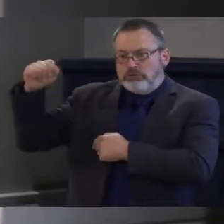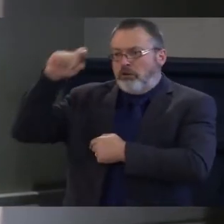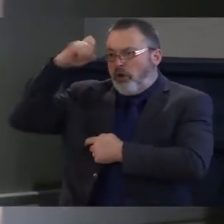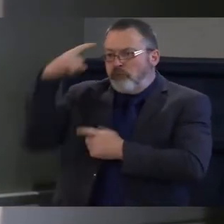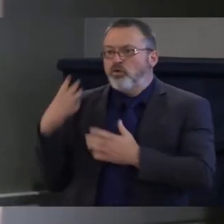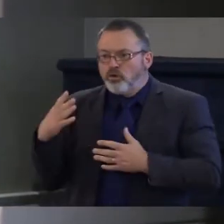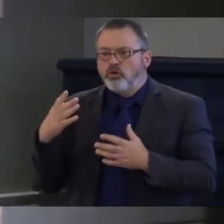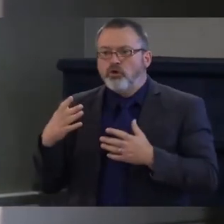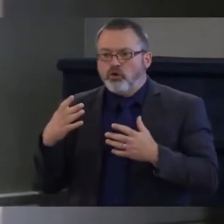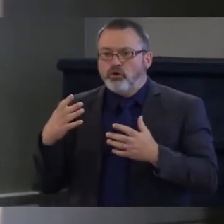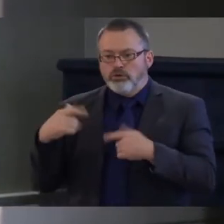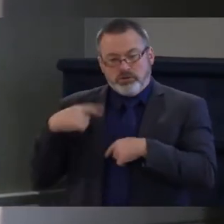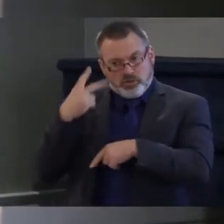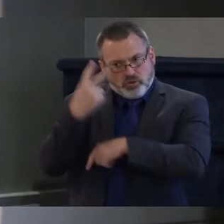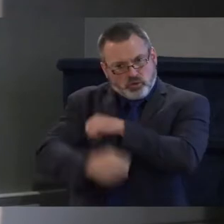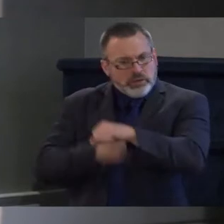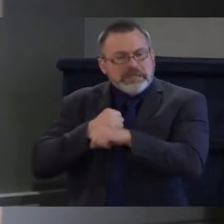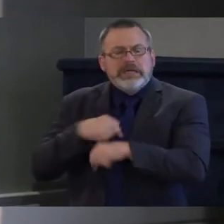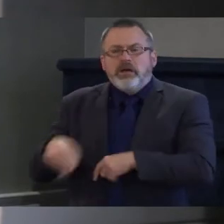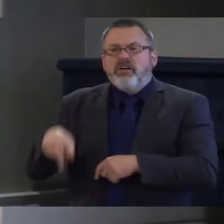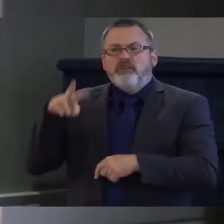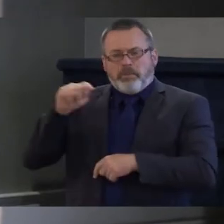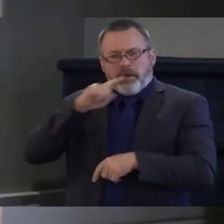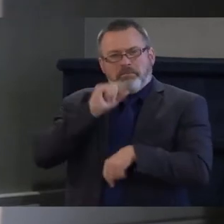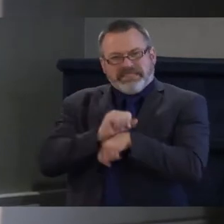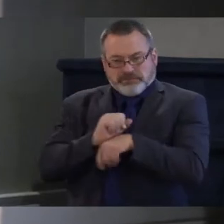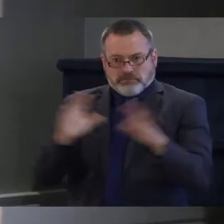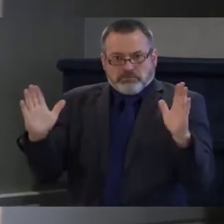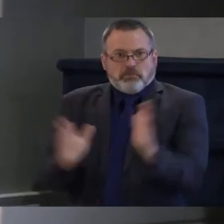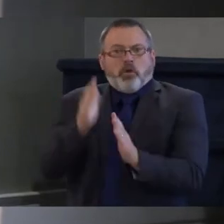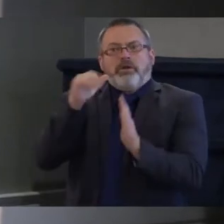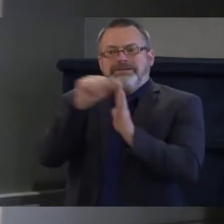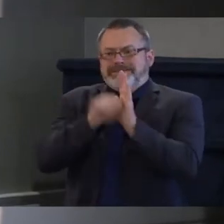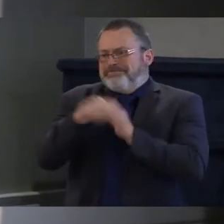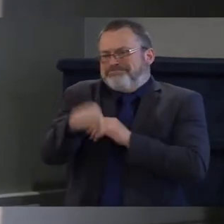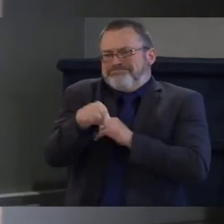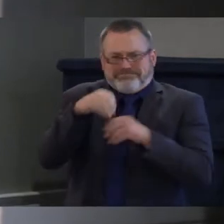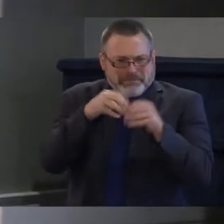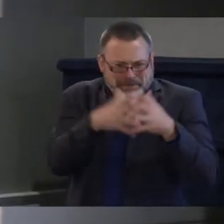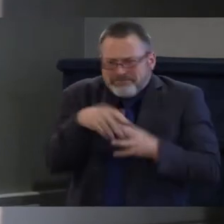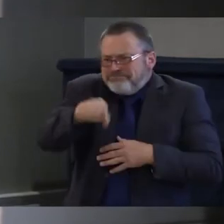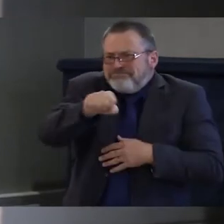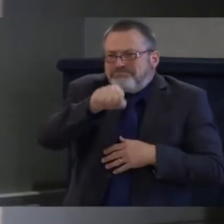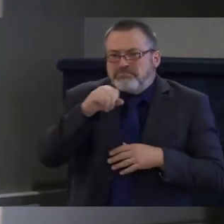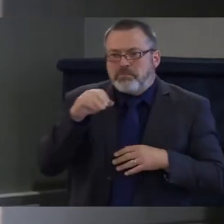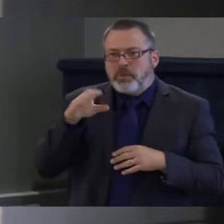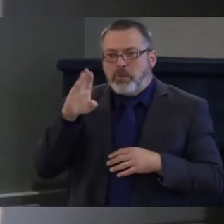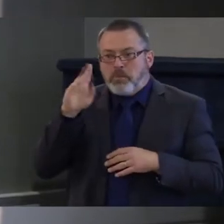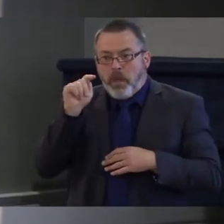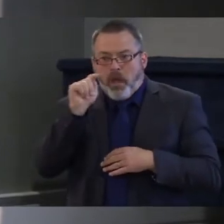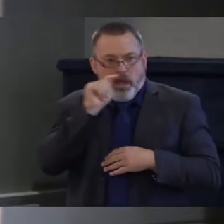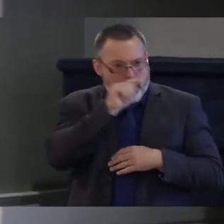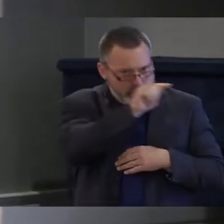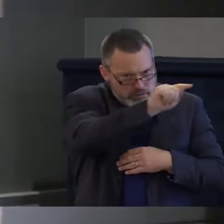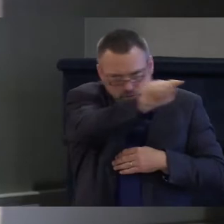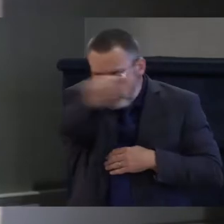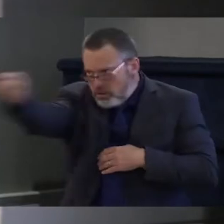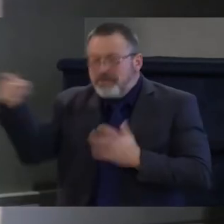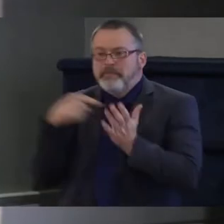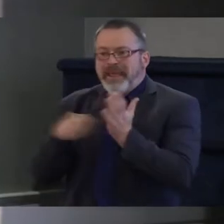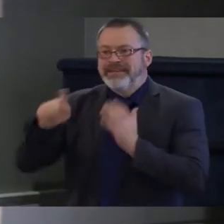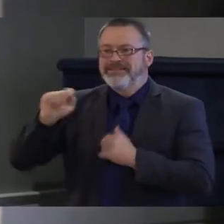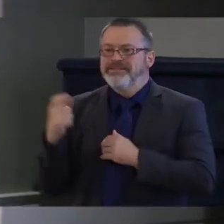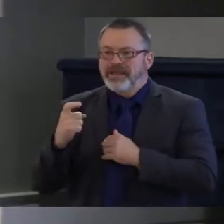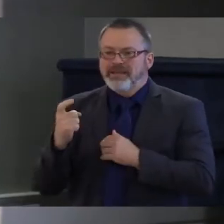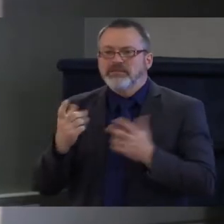with a shrinking workforce and fewer and fewer numbers of taxpayers, we simply don't have the tax space to be able to